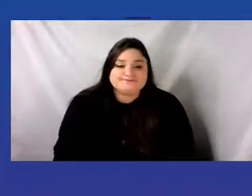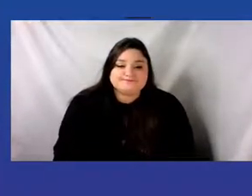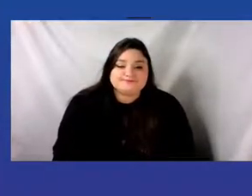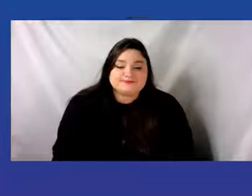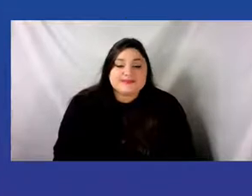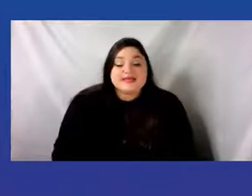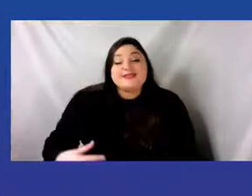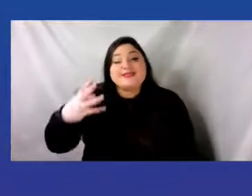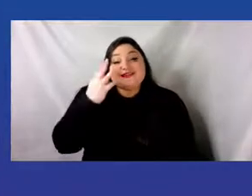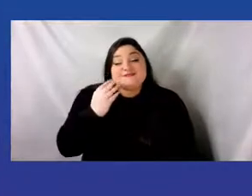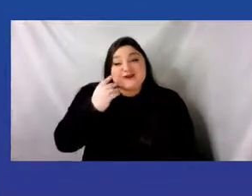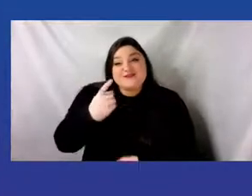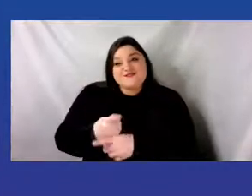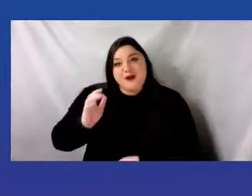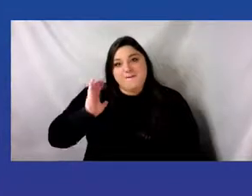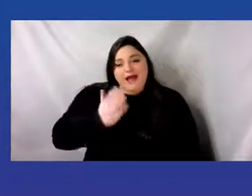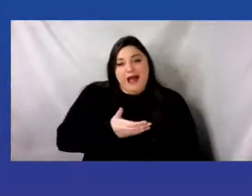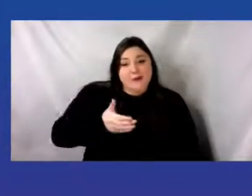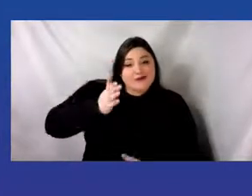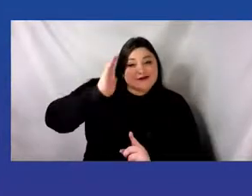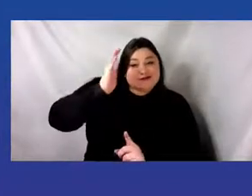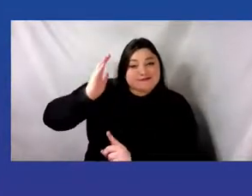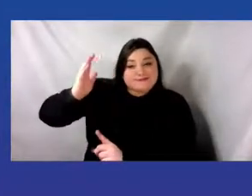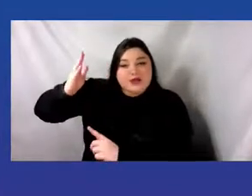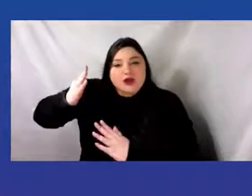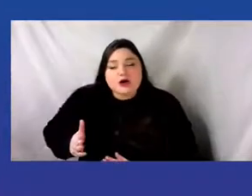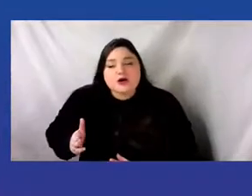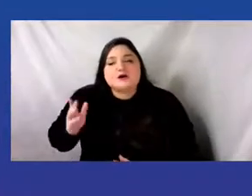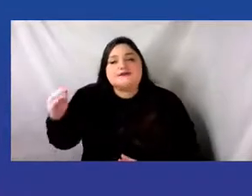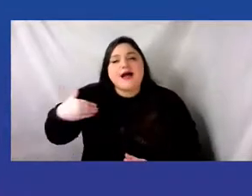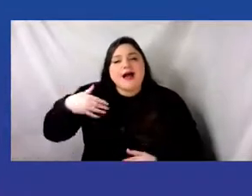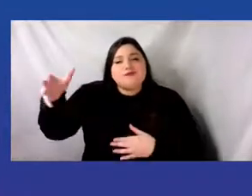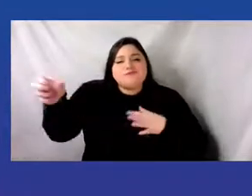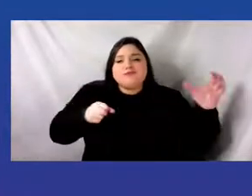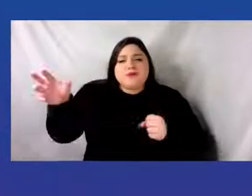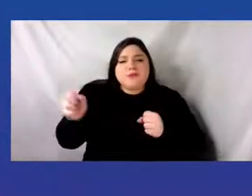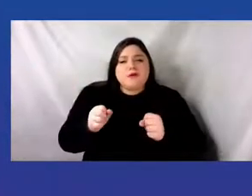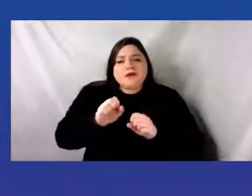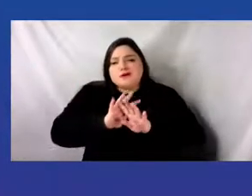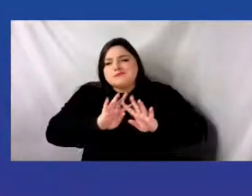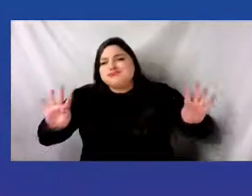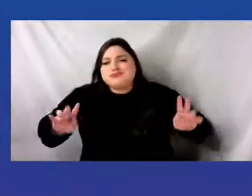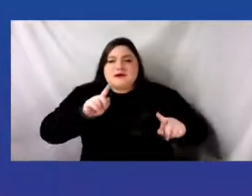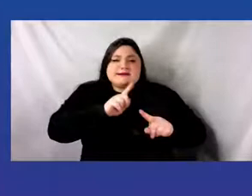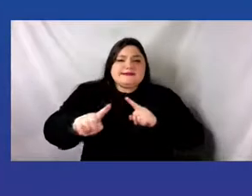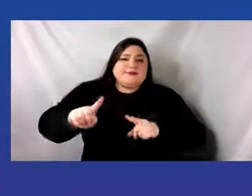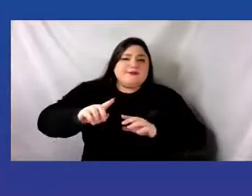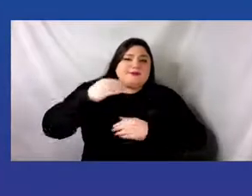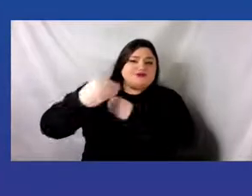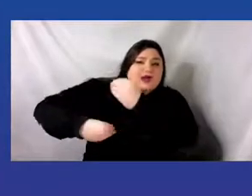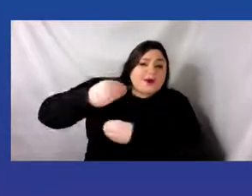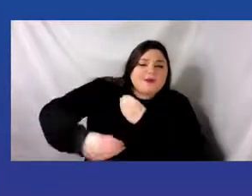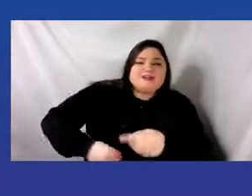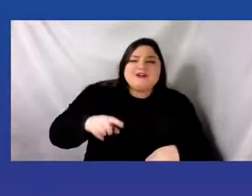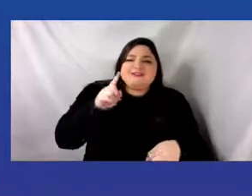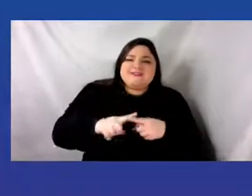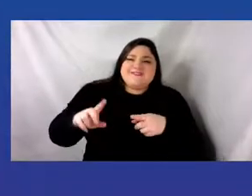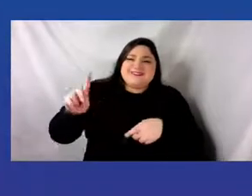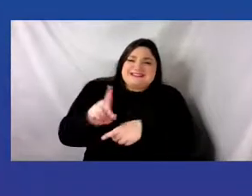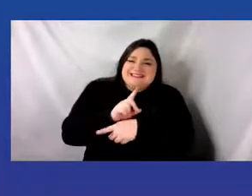span across generations, performance disciplines, disabilities,